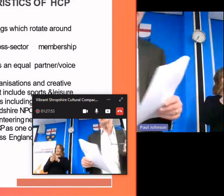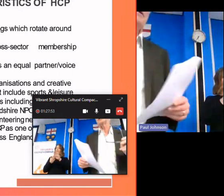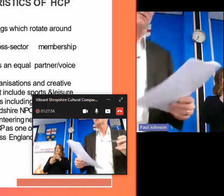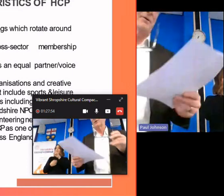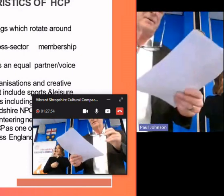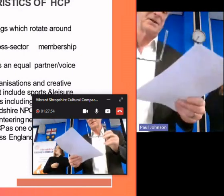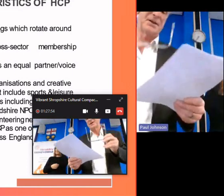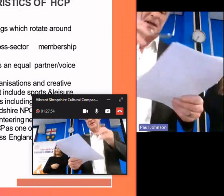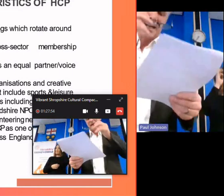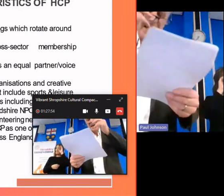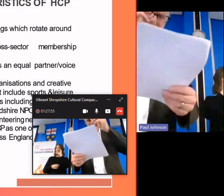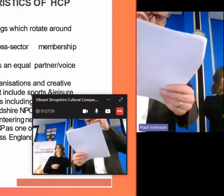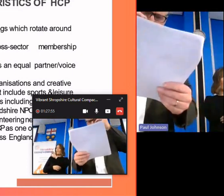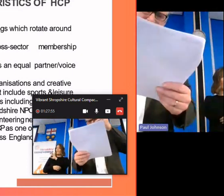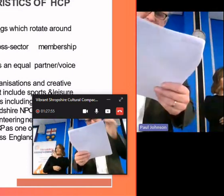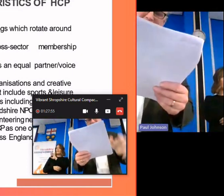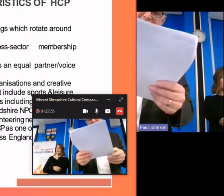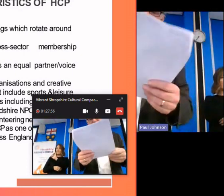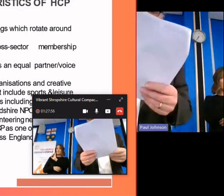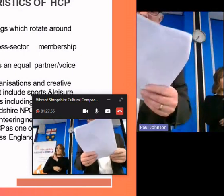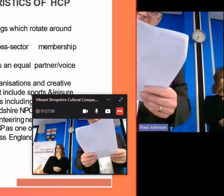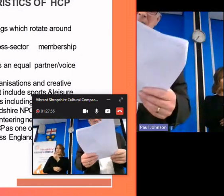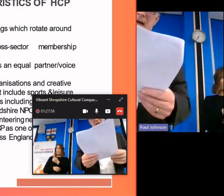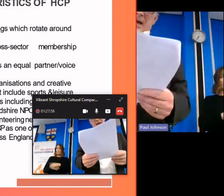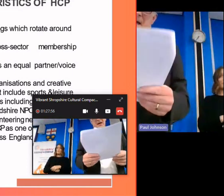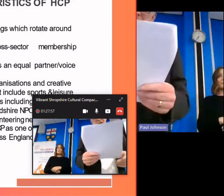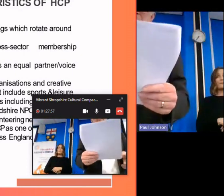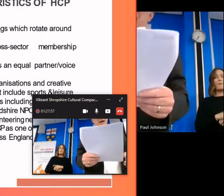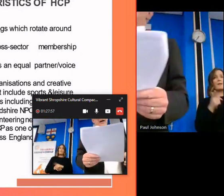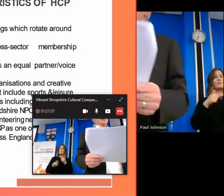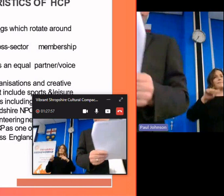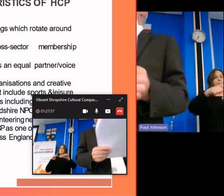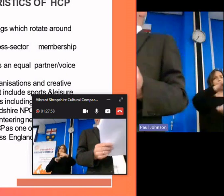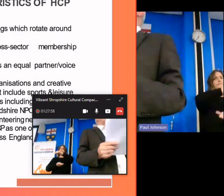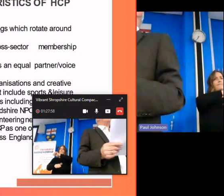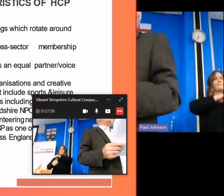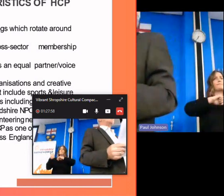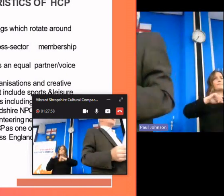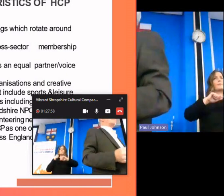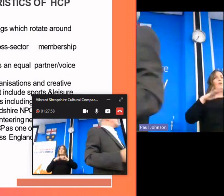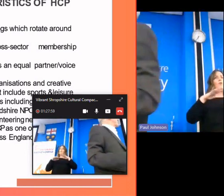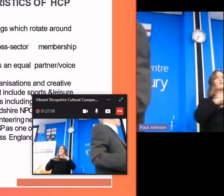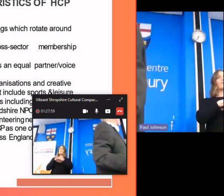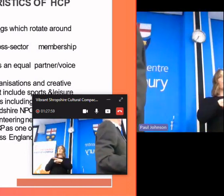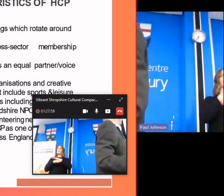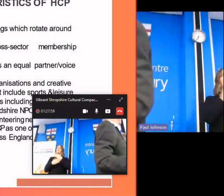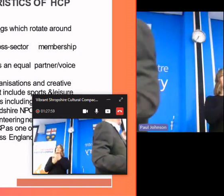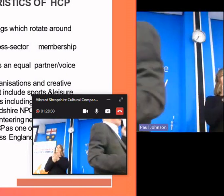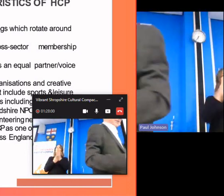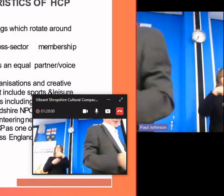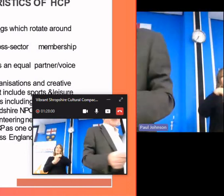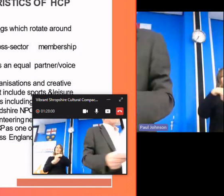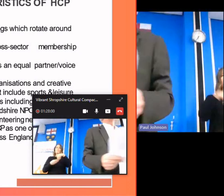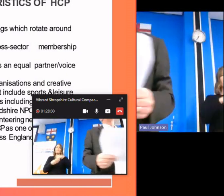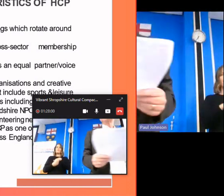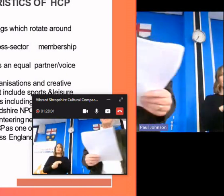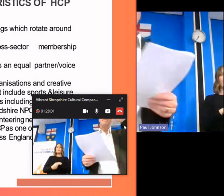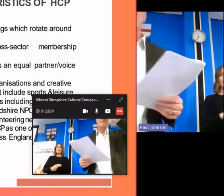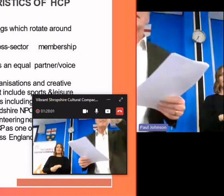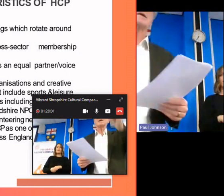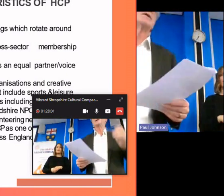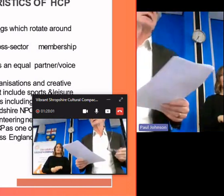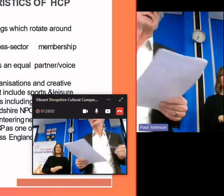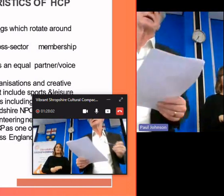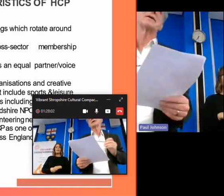council's uh offices um uh cross-sector membership was slight